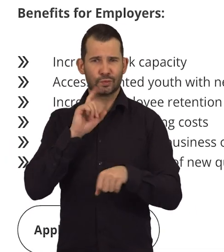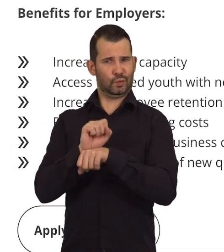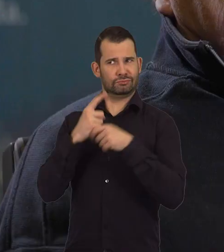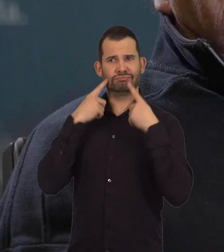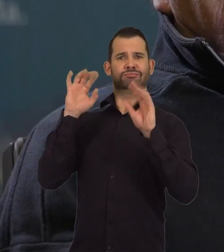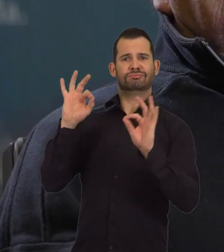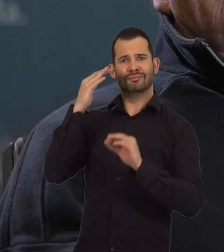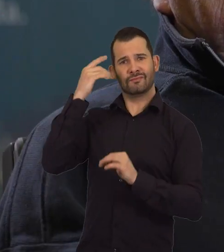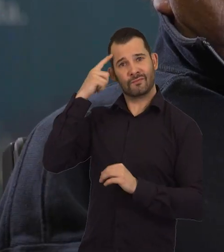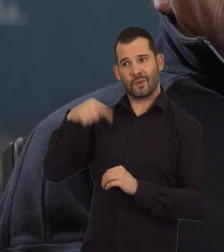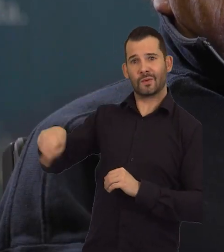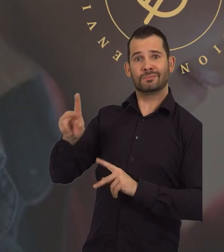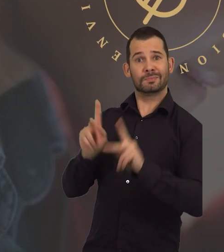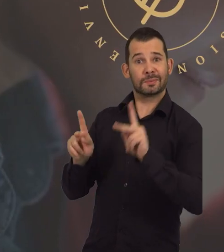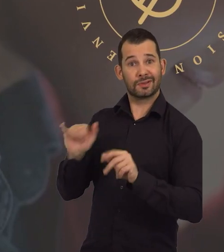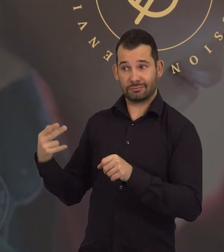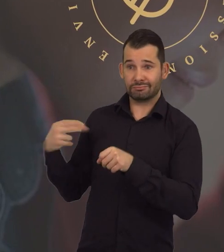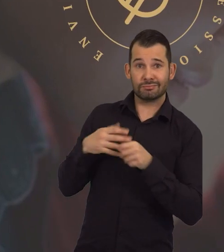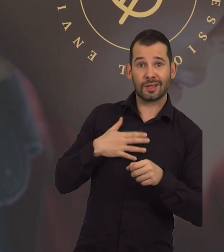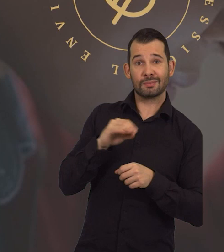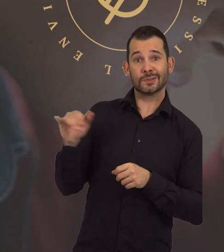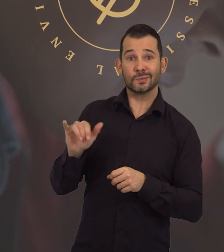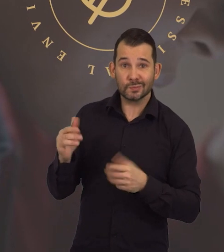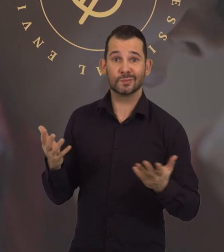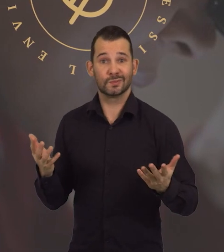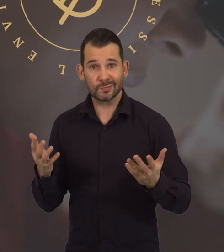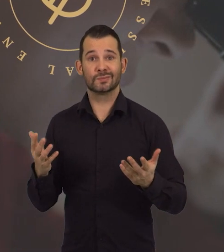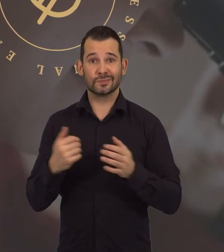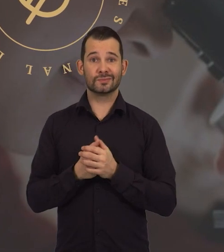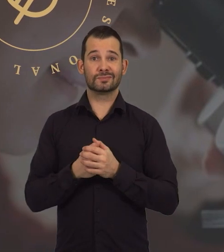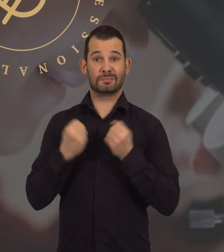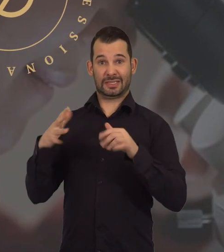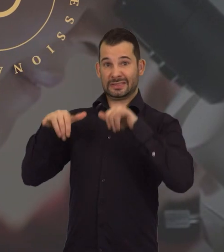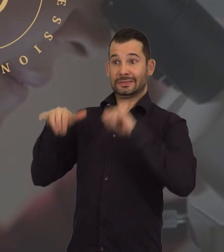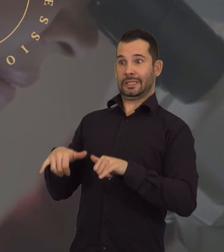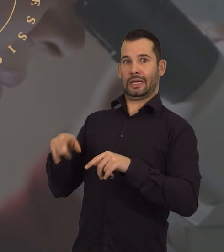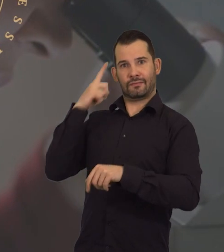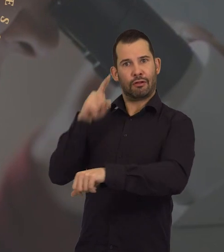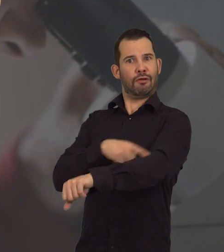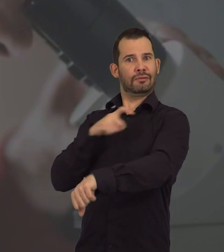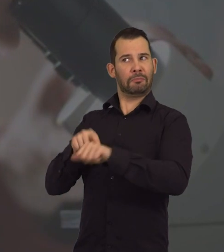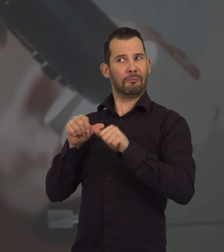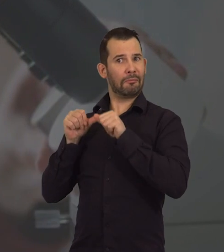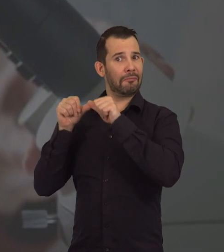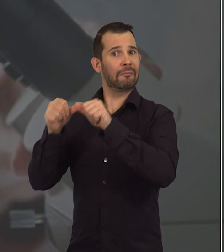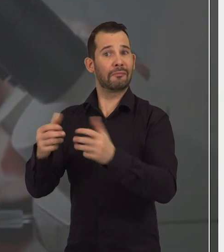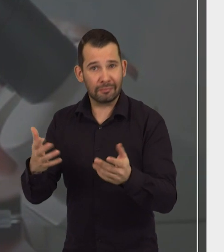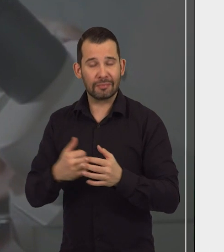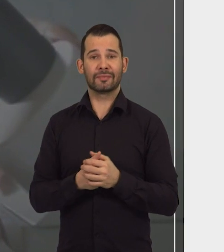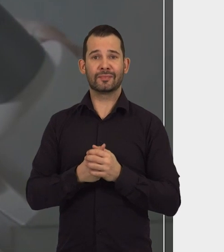it worked for the people that came into my company as well. Many of them stayed on for some time.